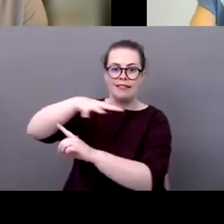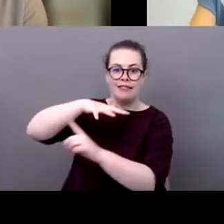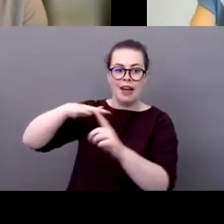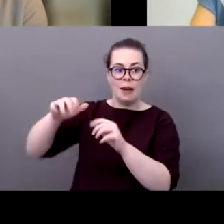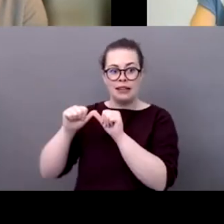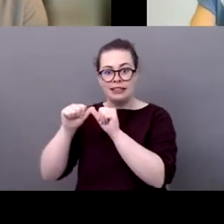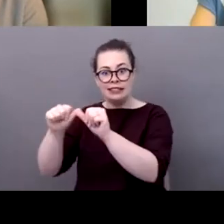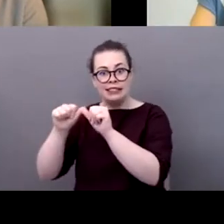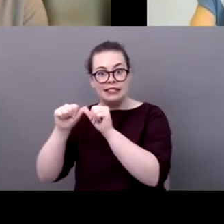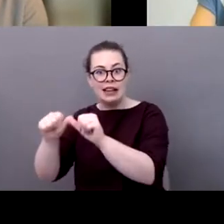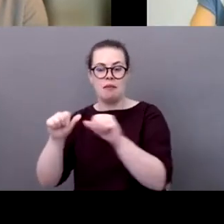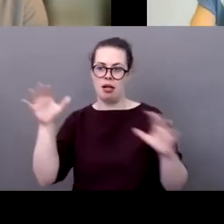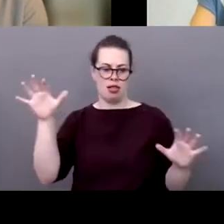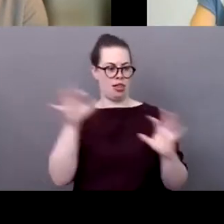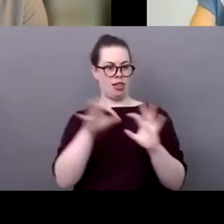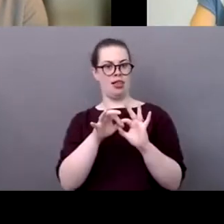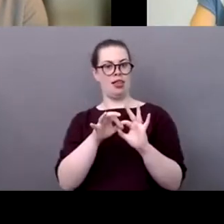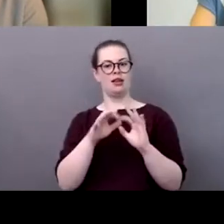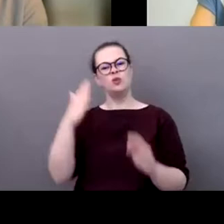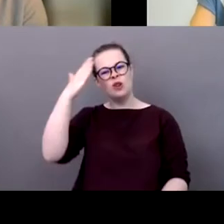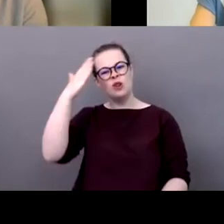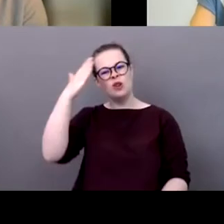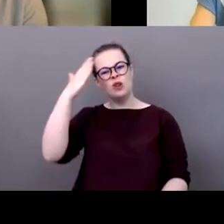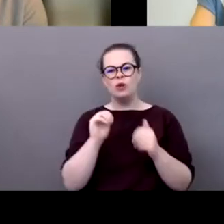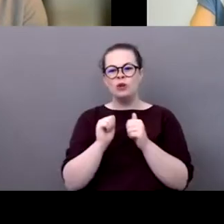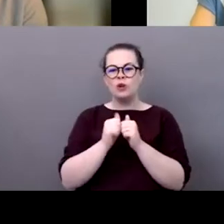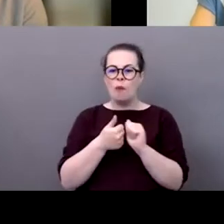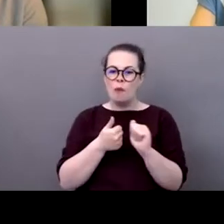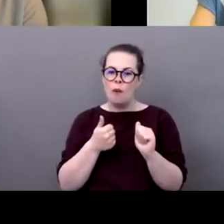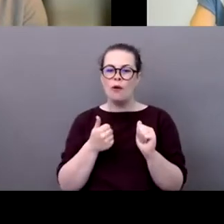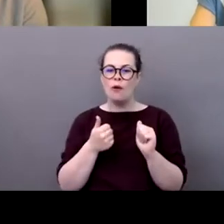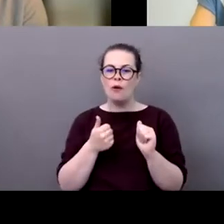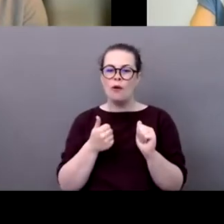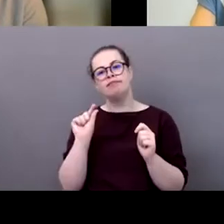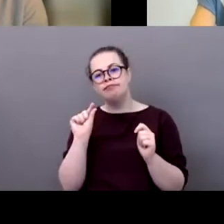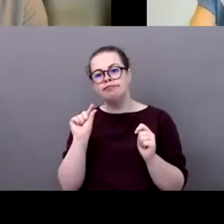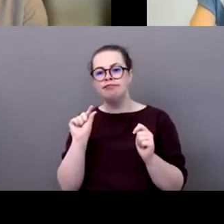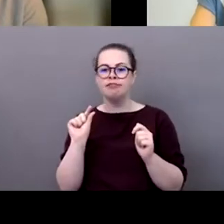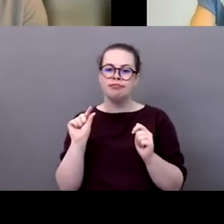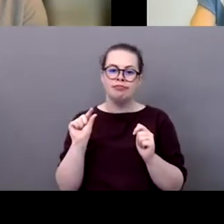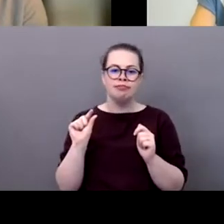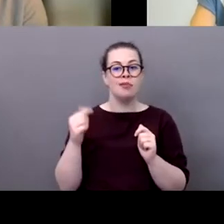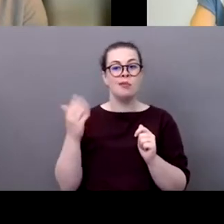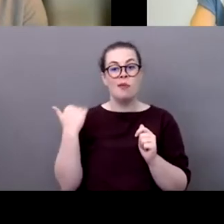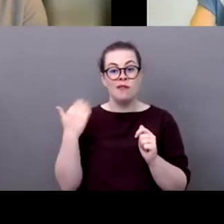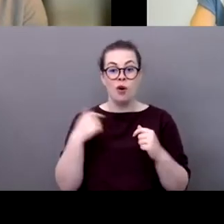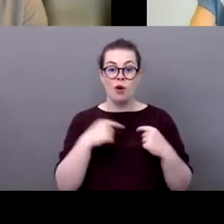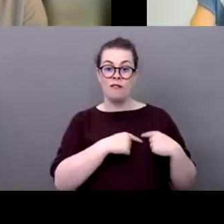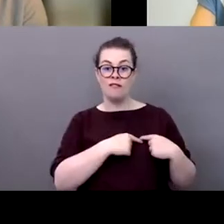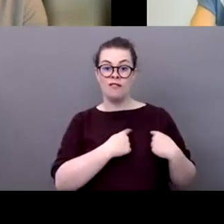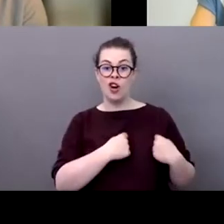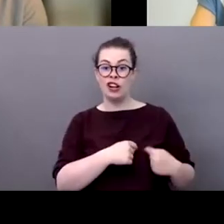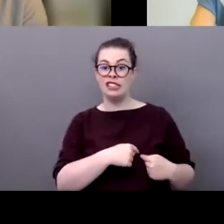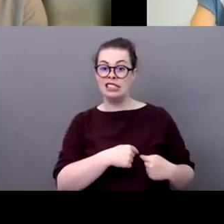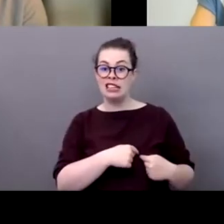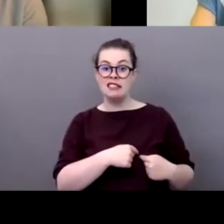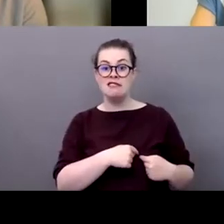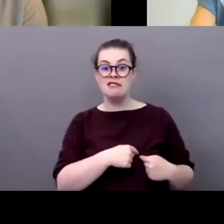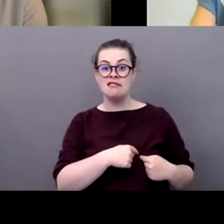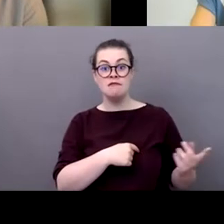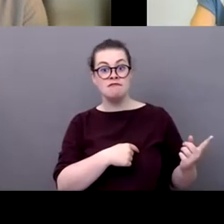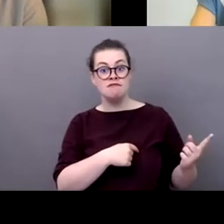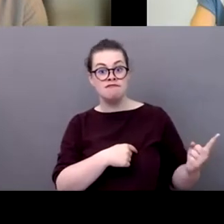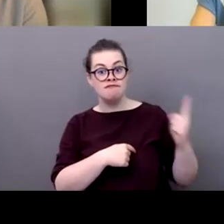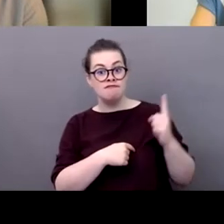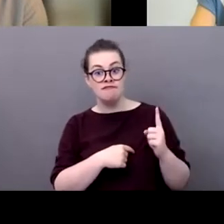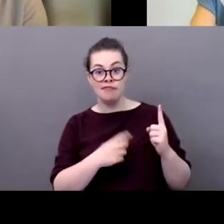know that uh traditionally the sports sector was uh mainly focusing on providing volunteering opportunities for people to do uh